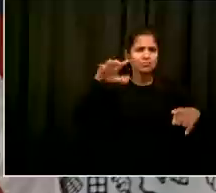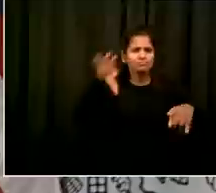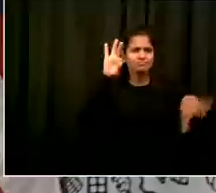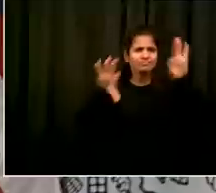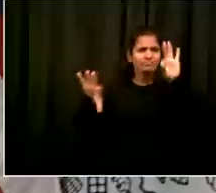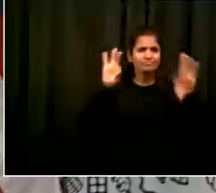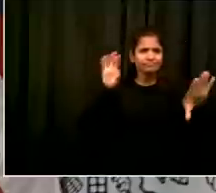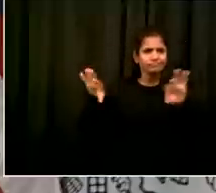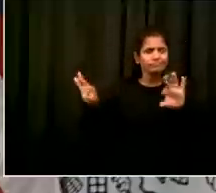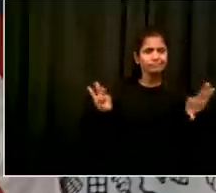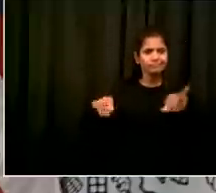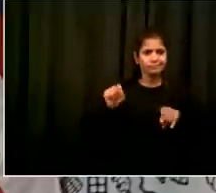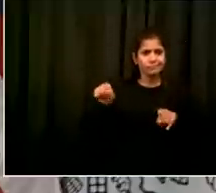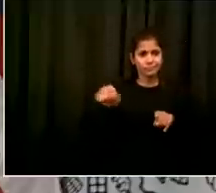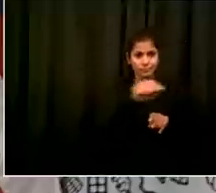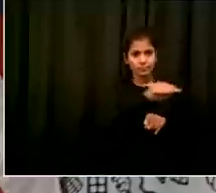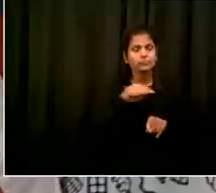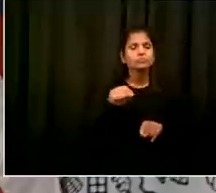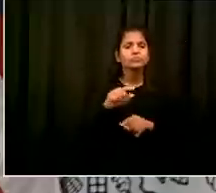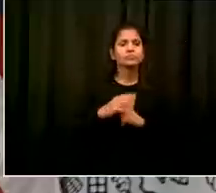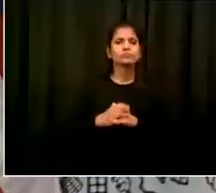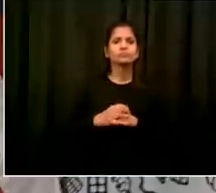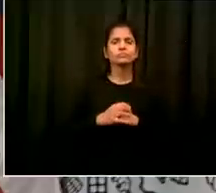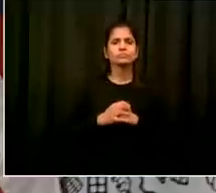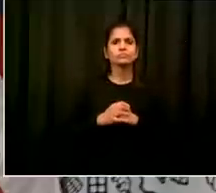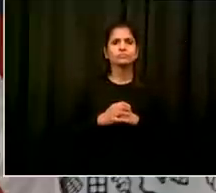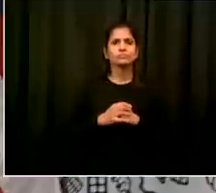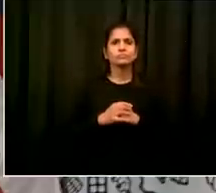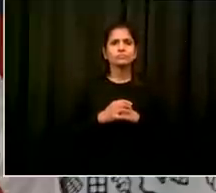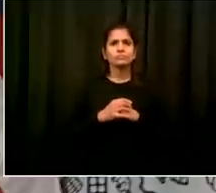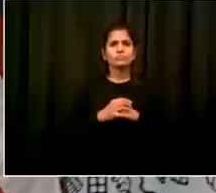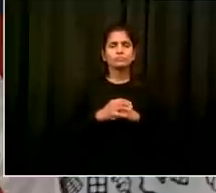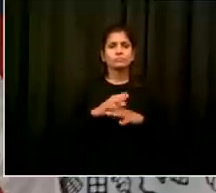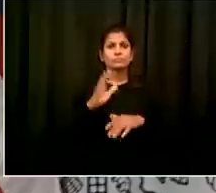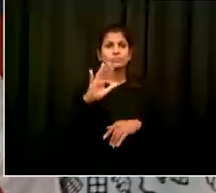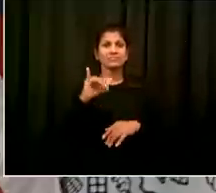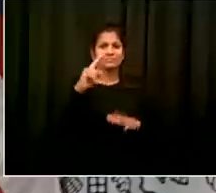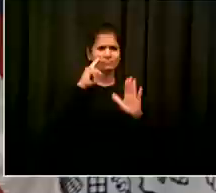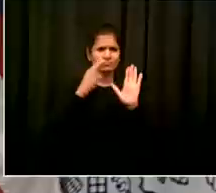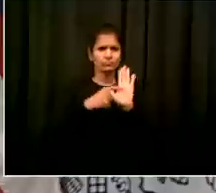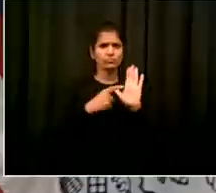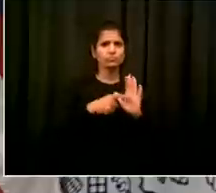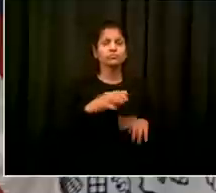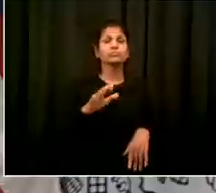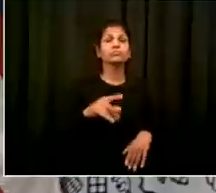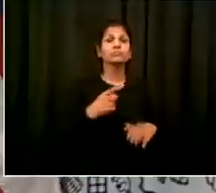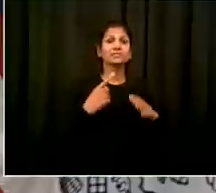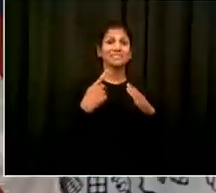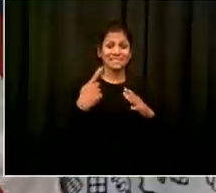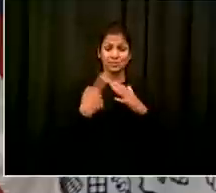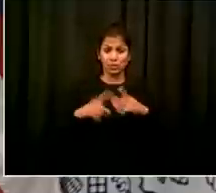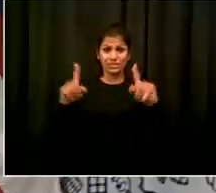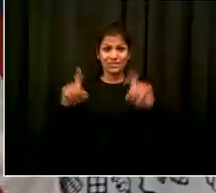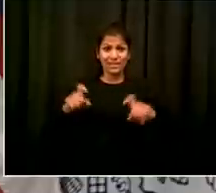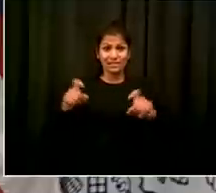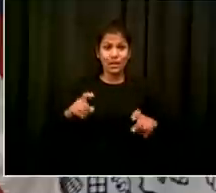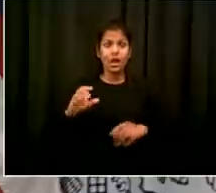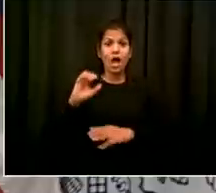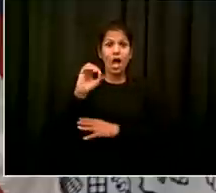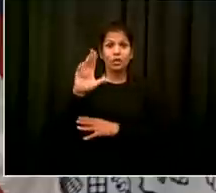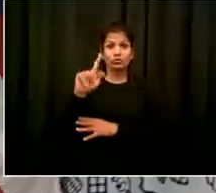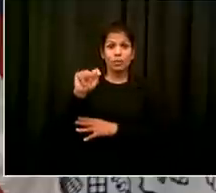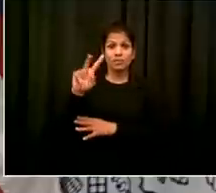testing the next month on november 2nd if your school starts testing on october 10th the next month will be november 10th and every month thereafter